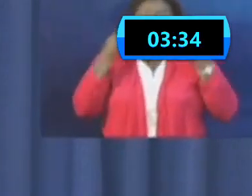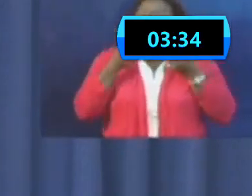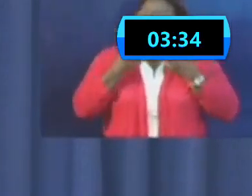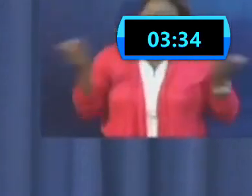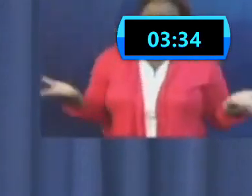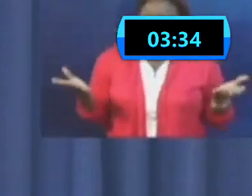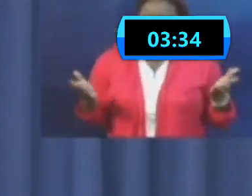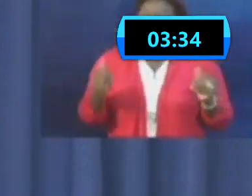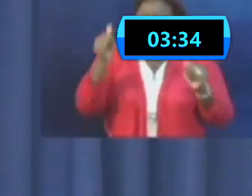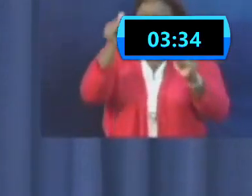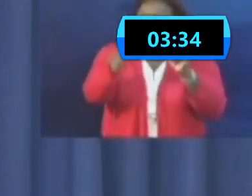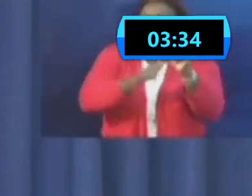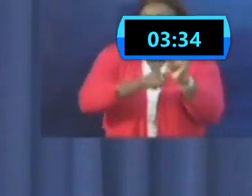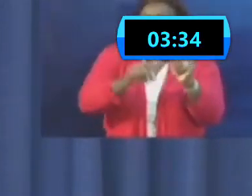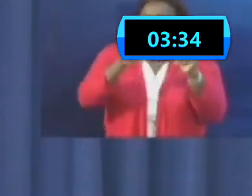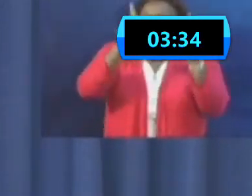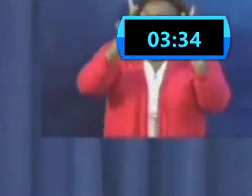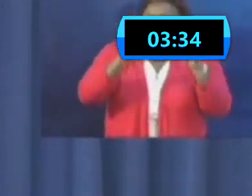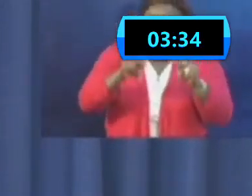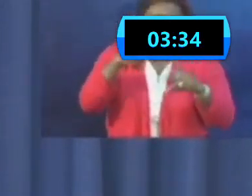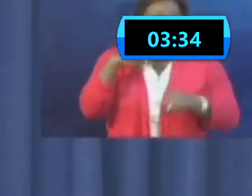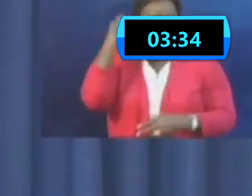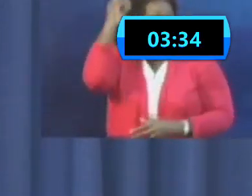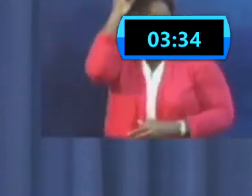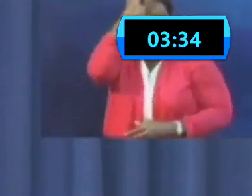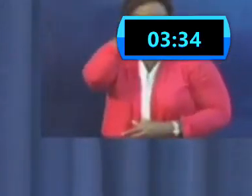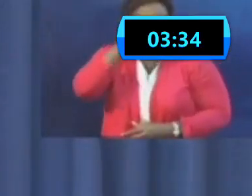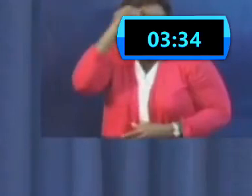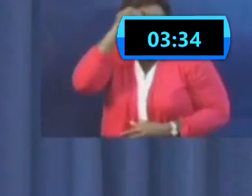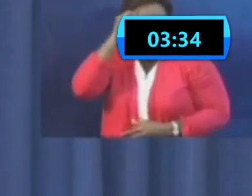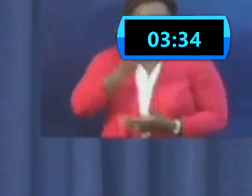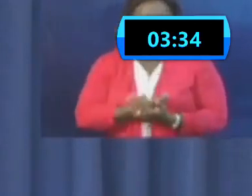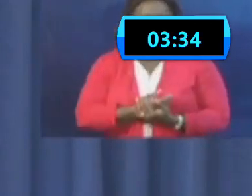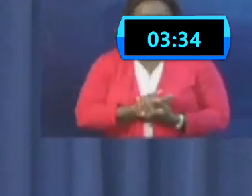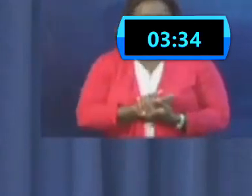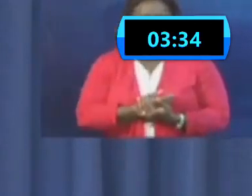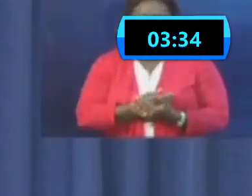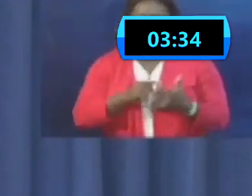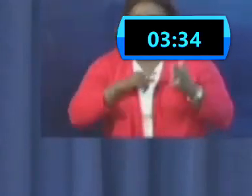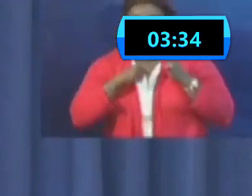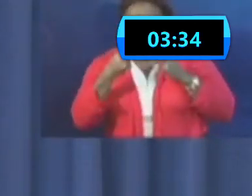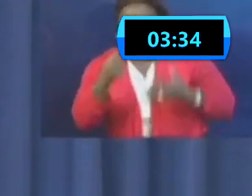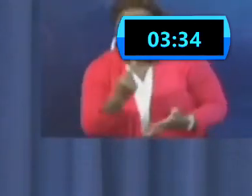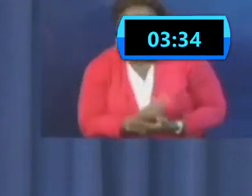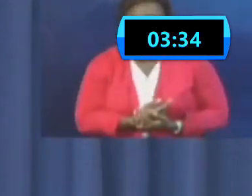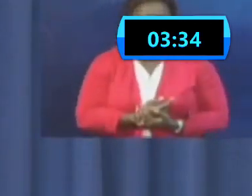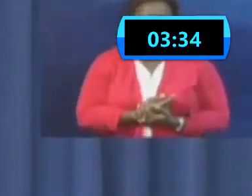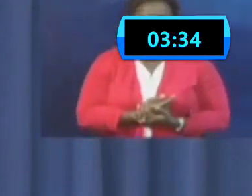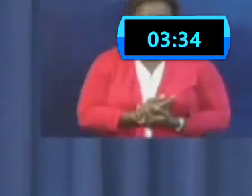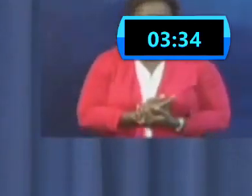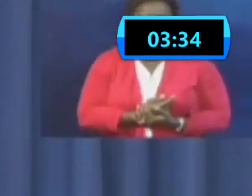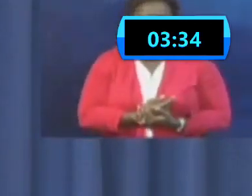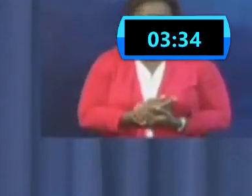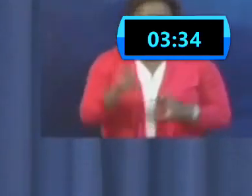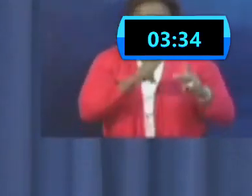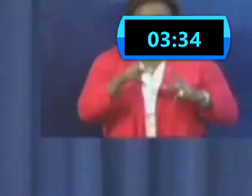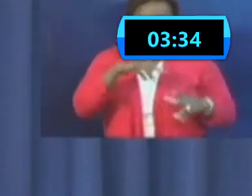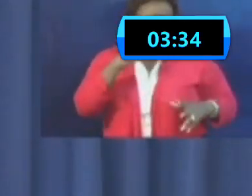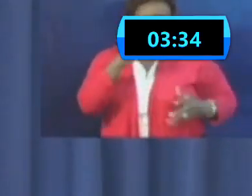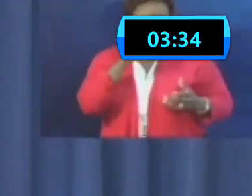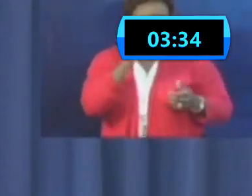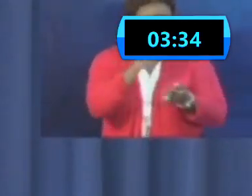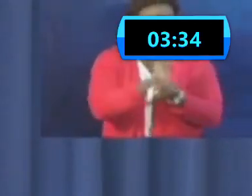Everybody in this country has an opinion. Everybody in this country has an opinion to express. Everybody in this country knows who's not doing their work.